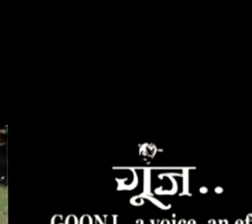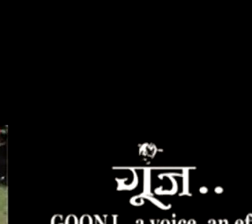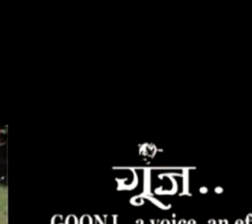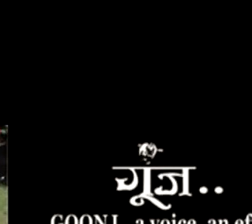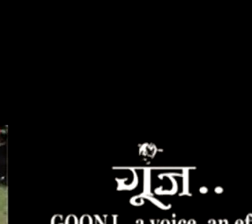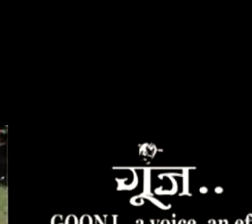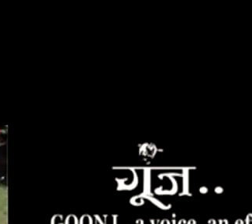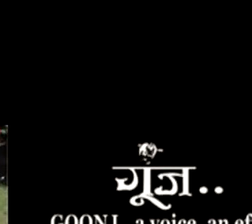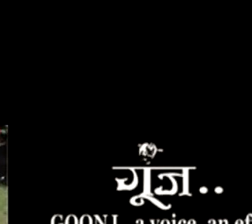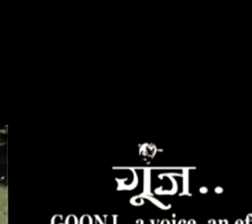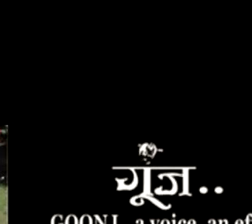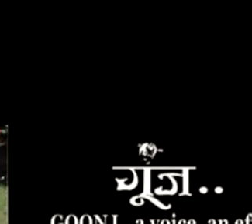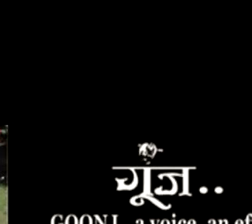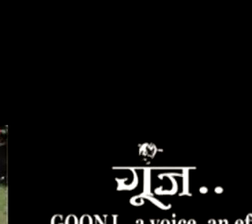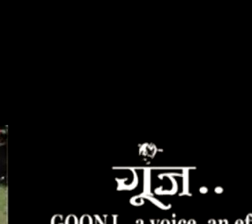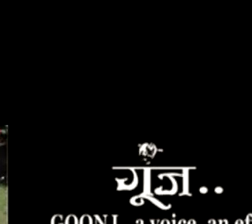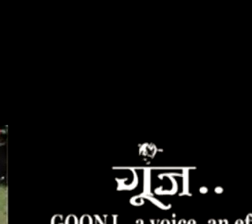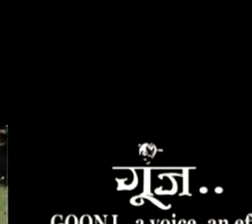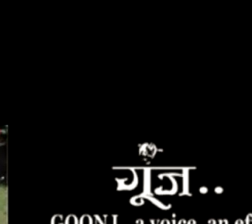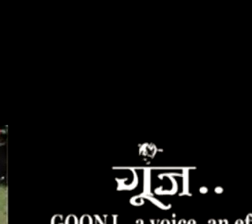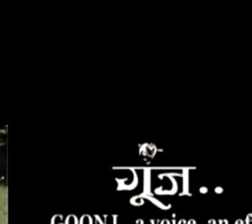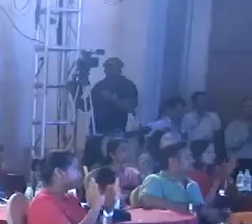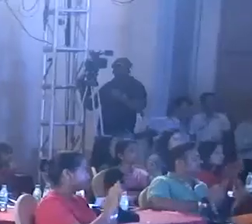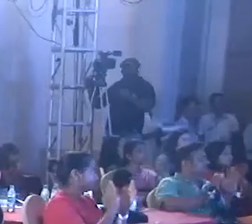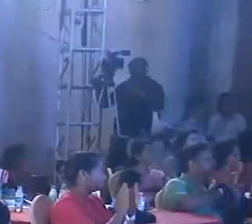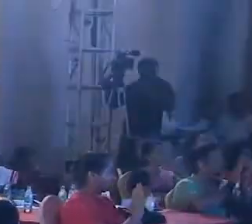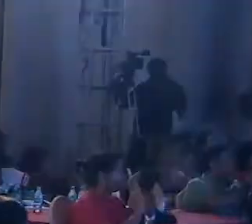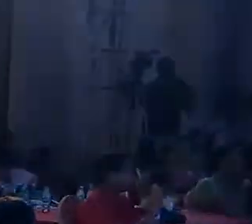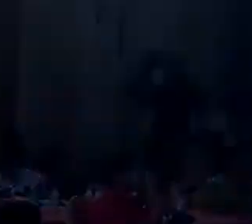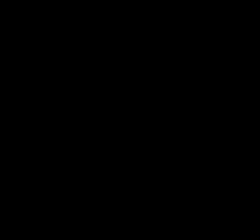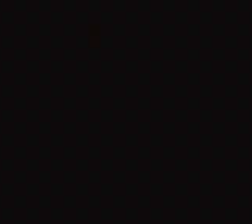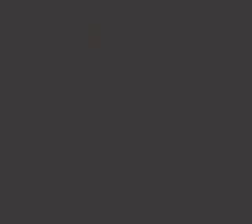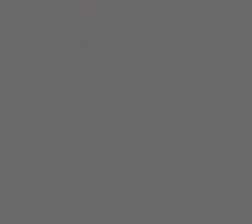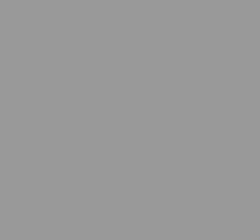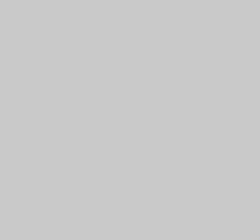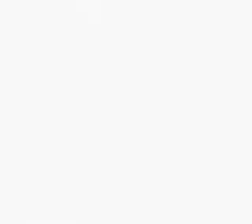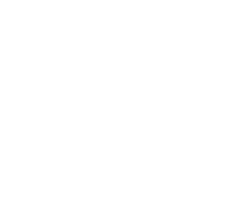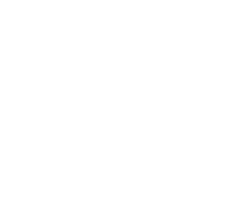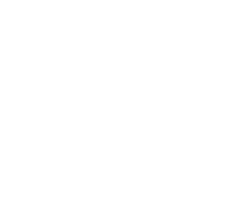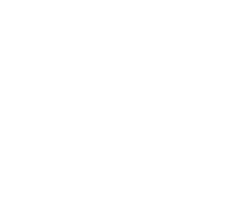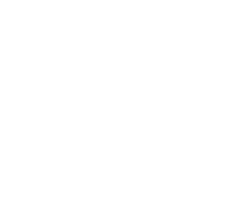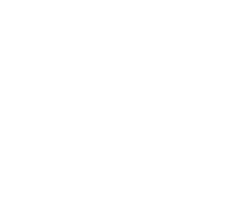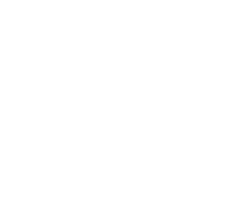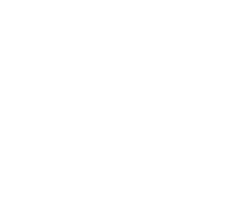growing as a movement. Again, thank you very much. Thank you. Thank you.